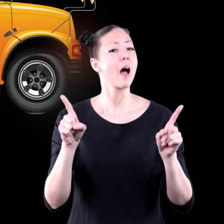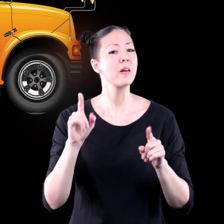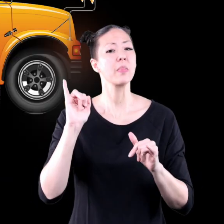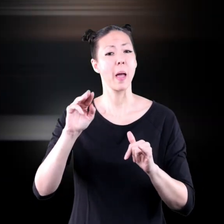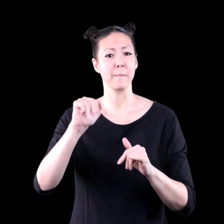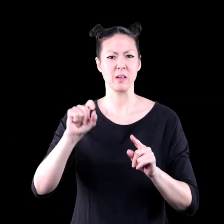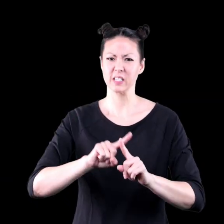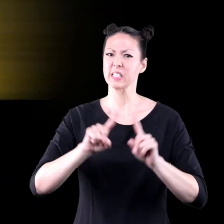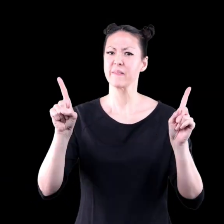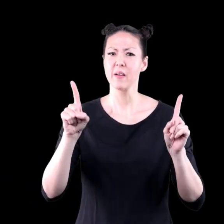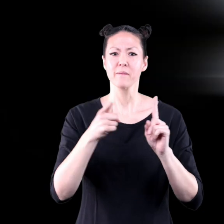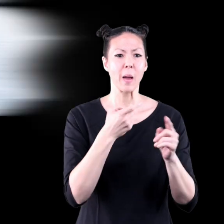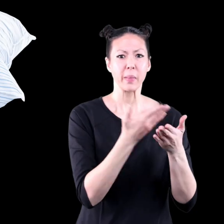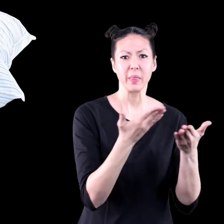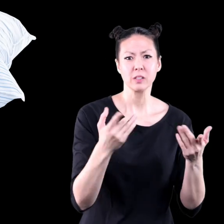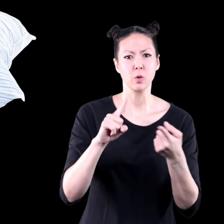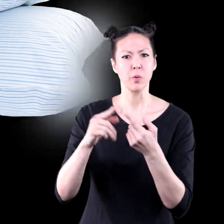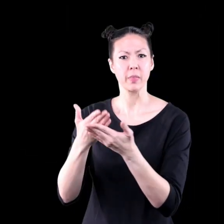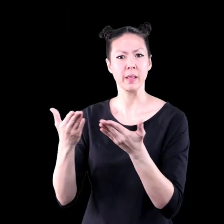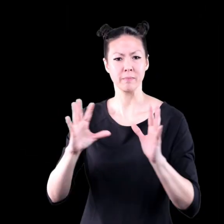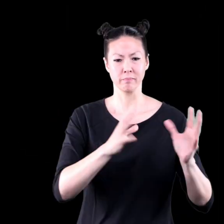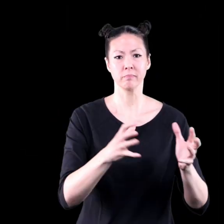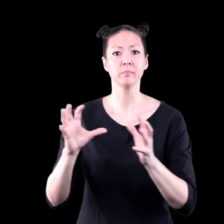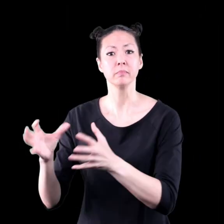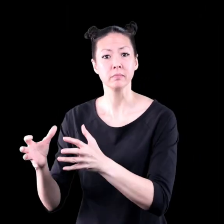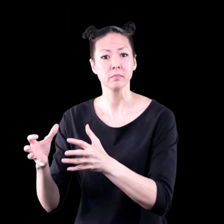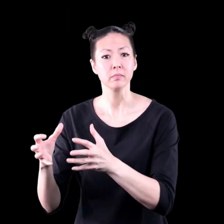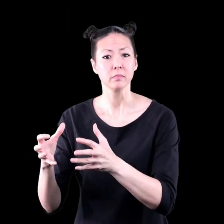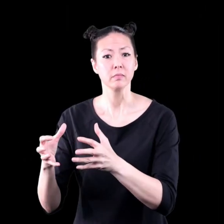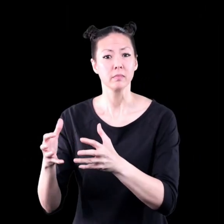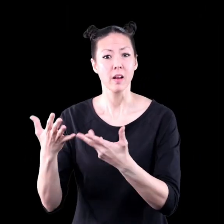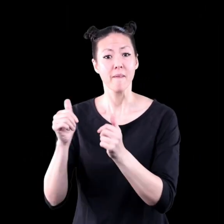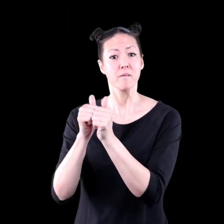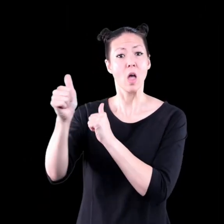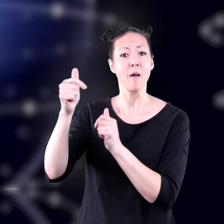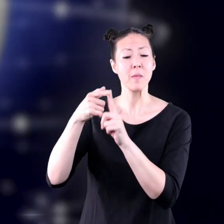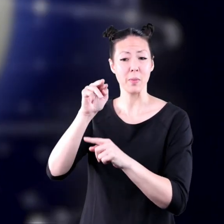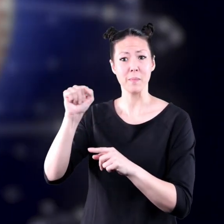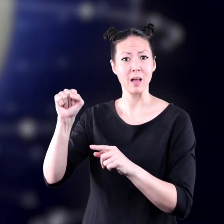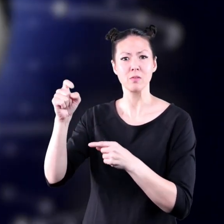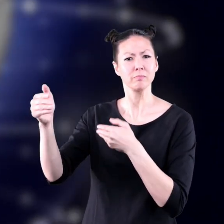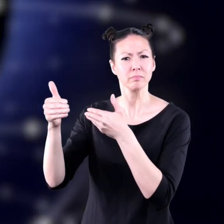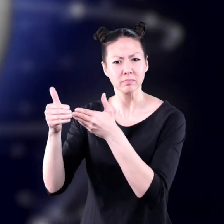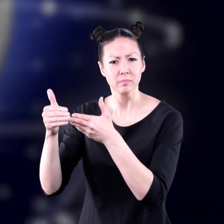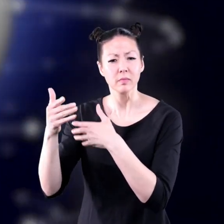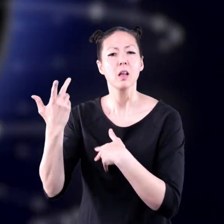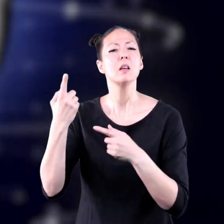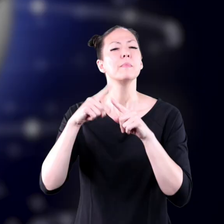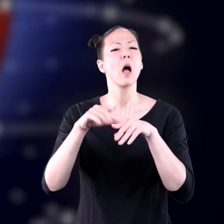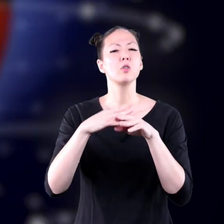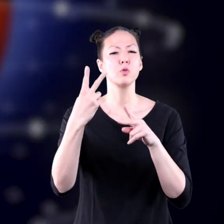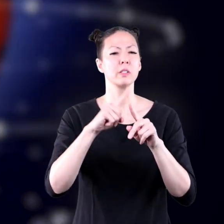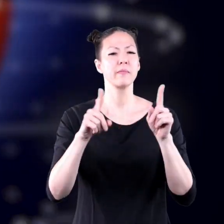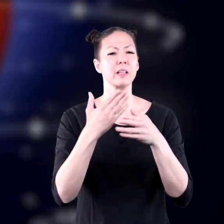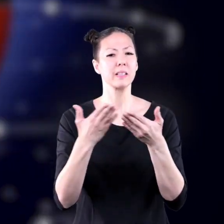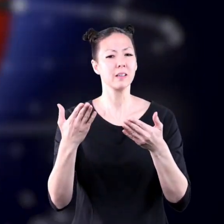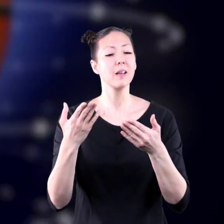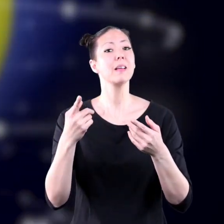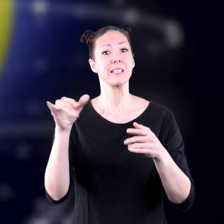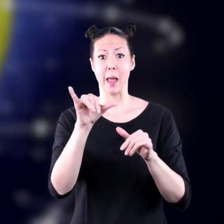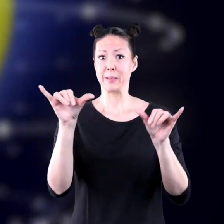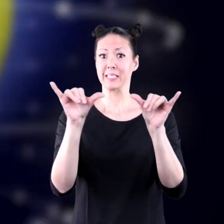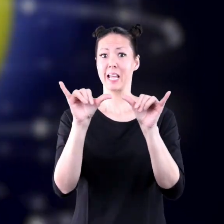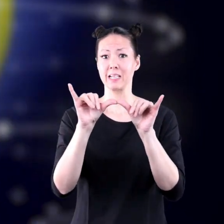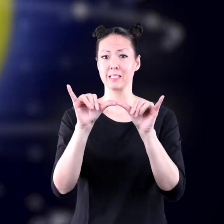mass is different from item to item. You're going to have far more mass than a pickle. But what about two things that are about the same